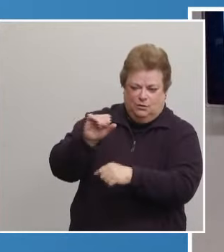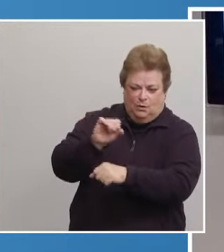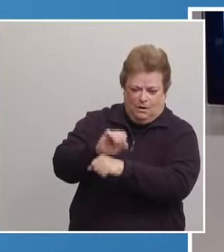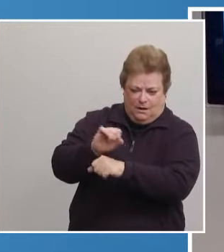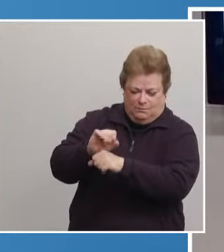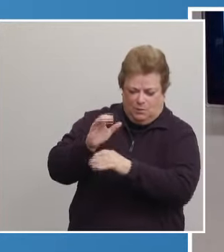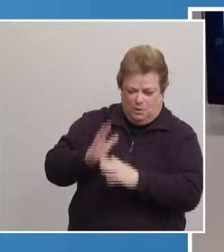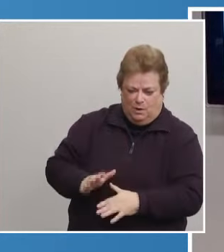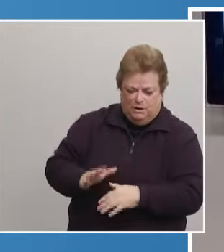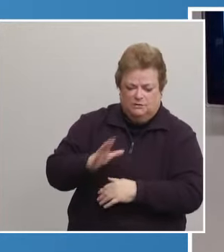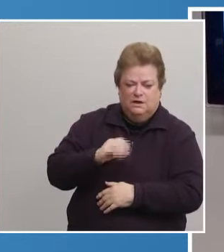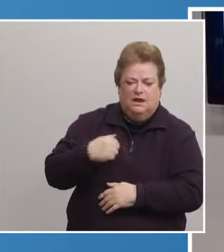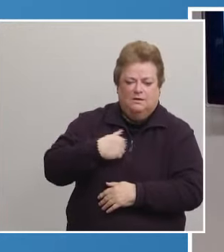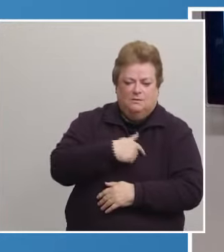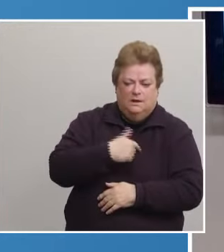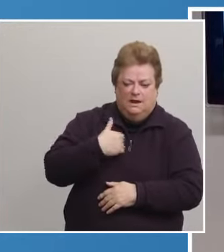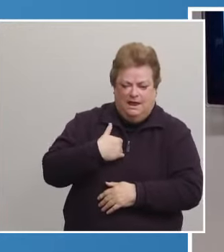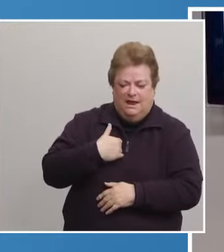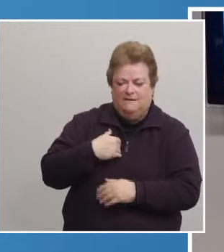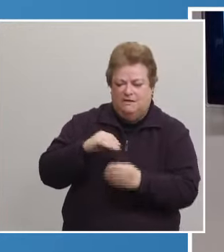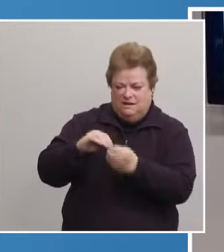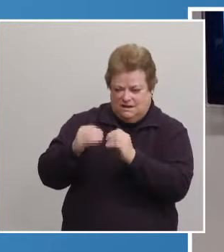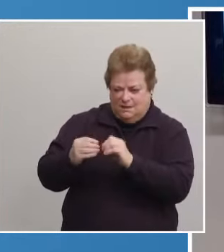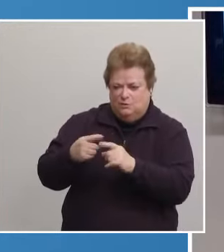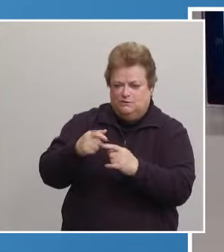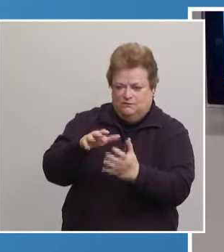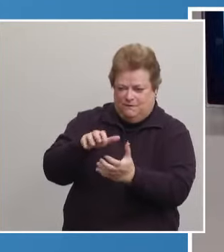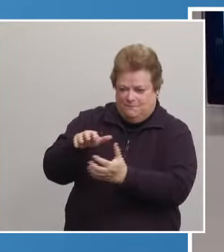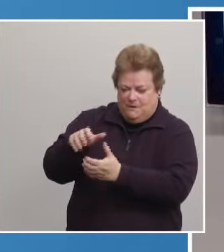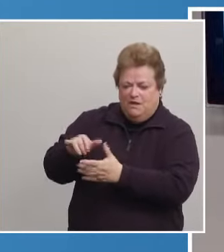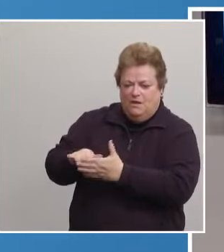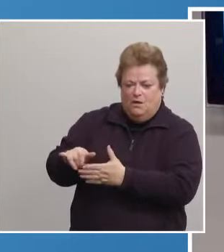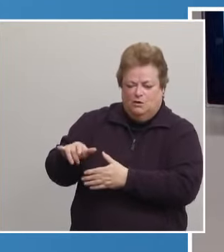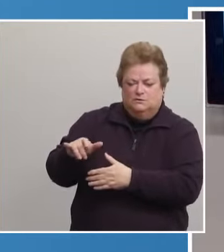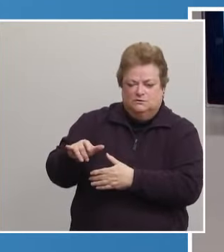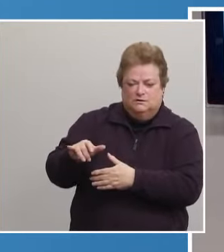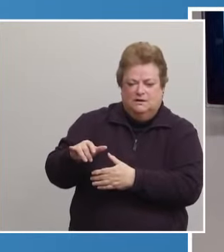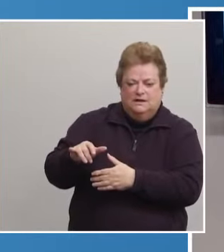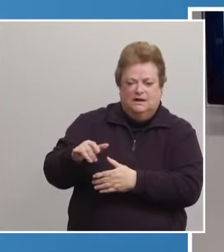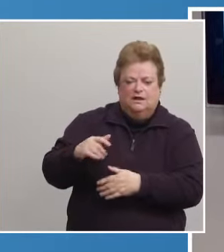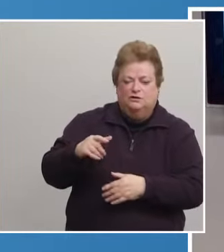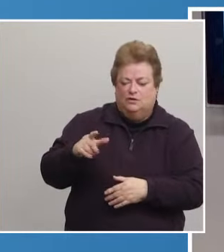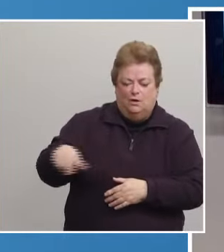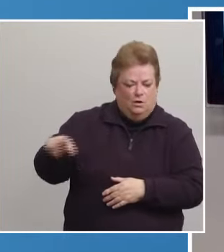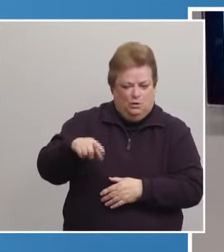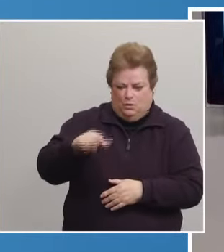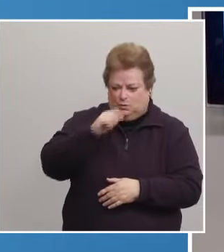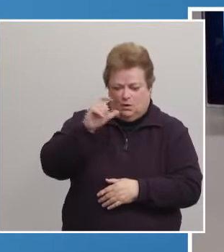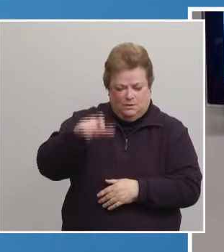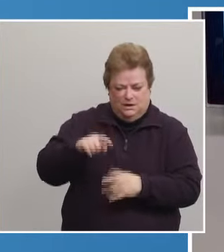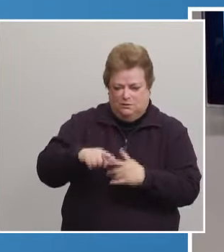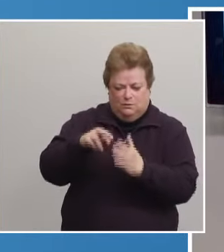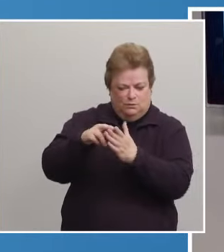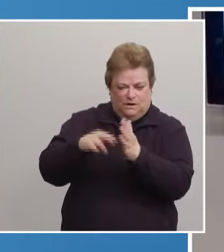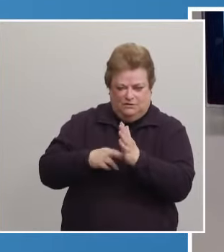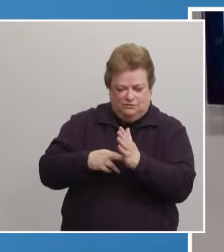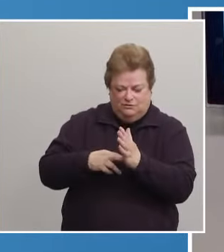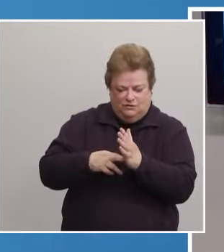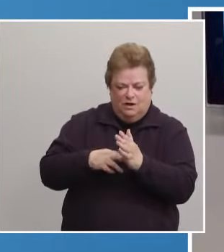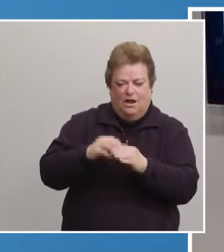and we have numbers of those individuals who need to be vaccinated. So they don't need to register on the